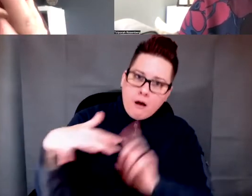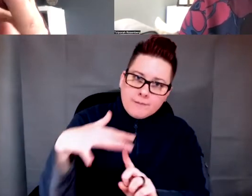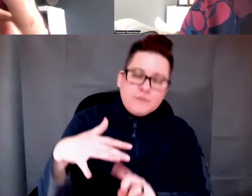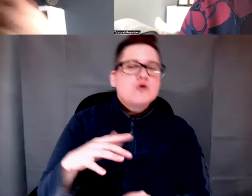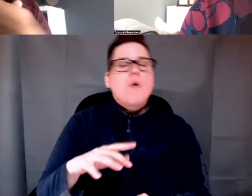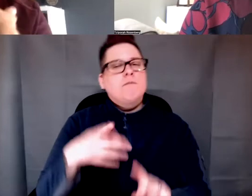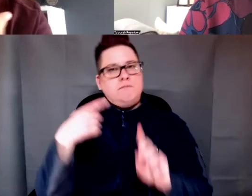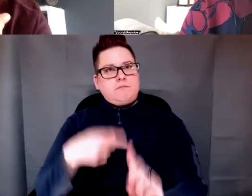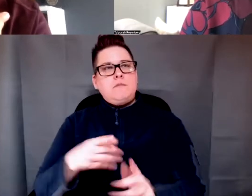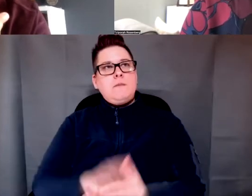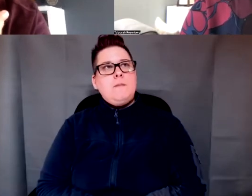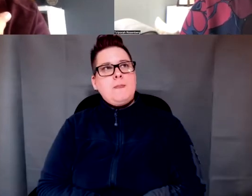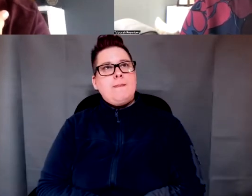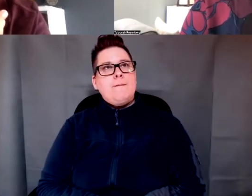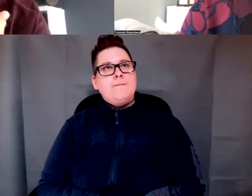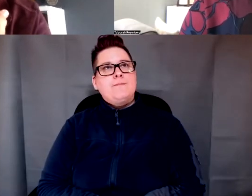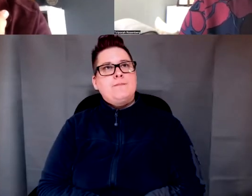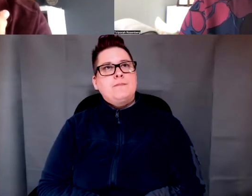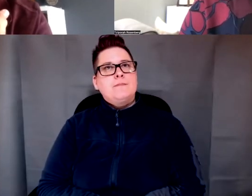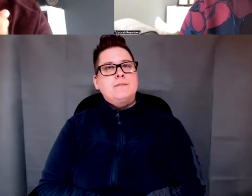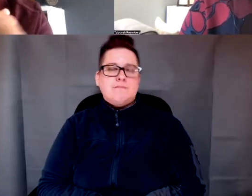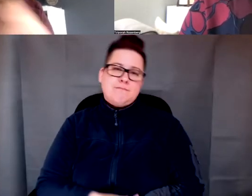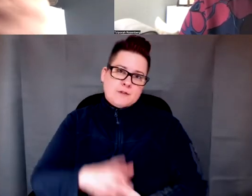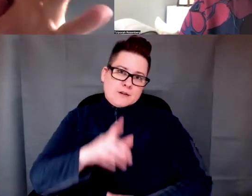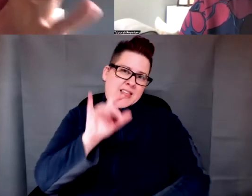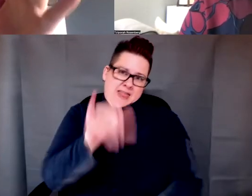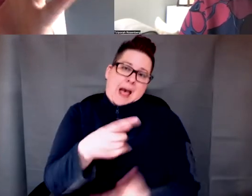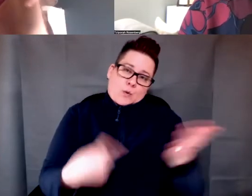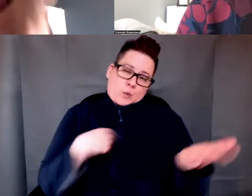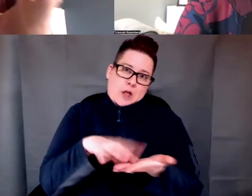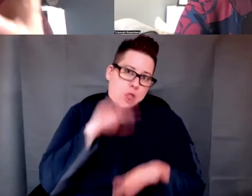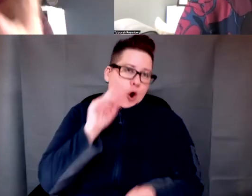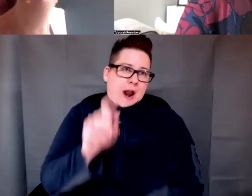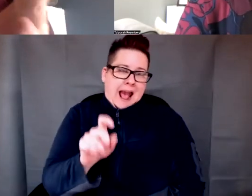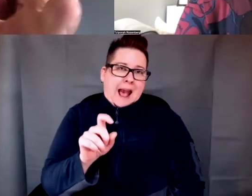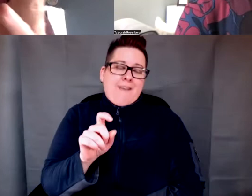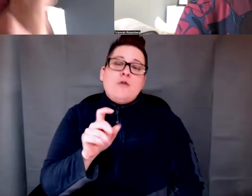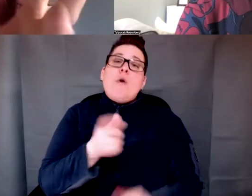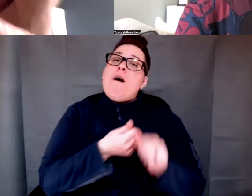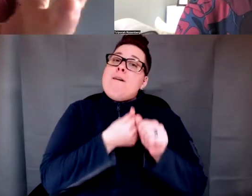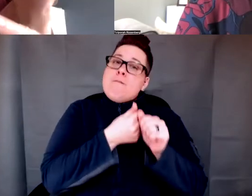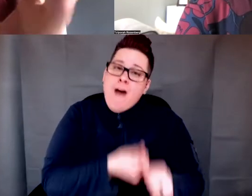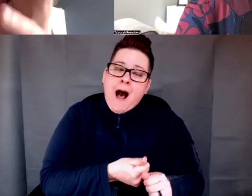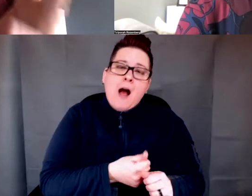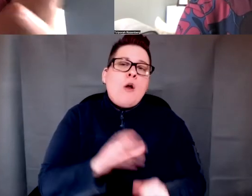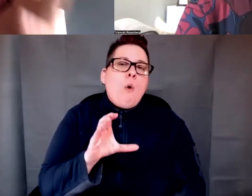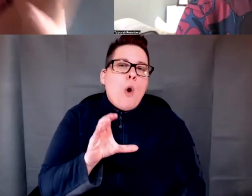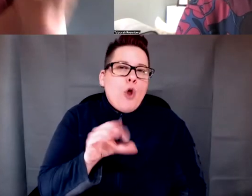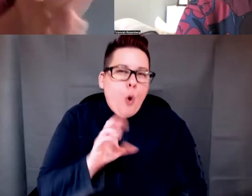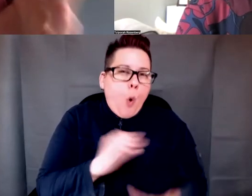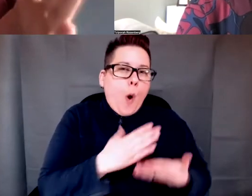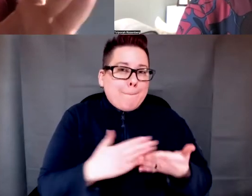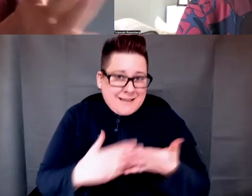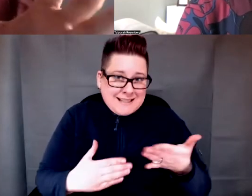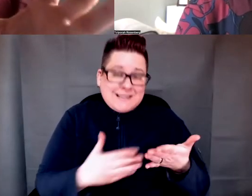the challenge. In our case, that's what we have learned. Of adhering to core components of evidence-based interventions we